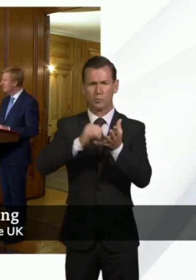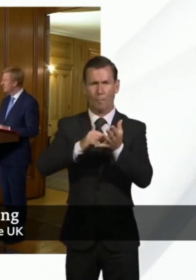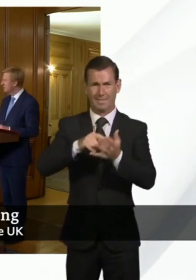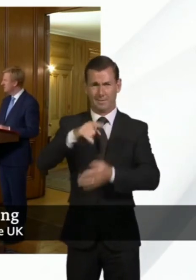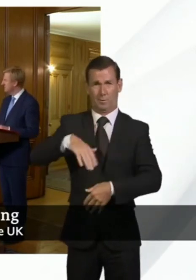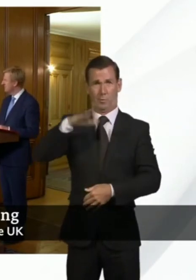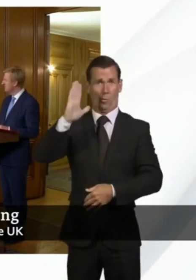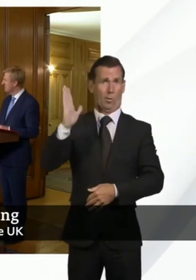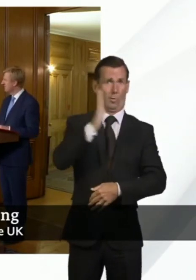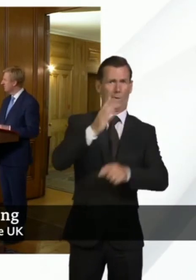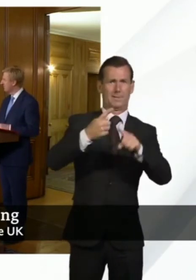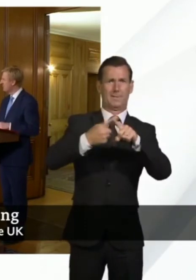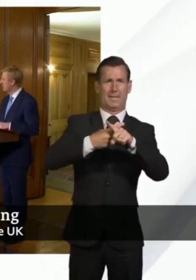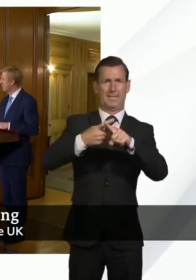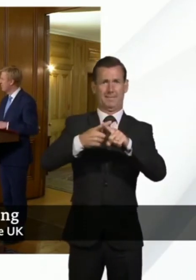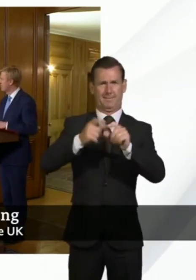video.